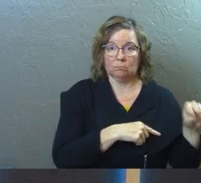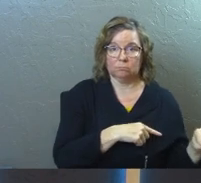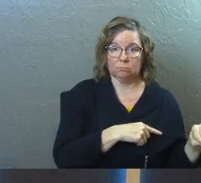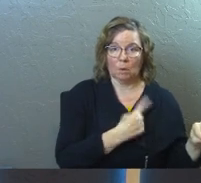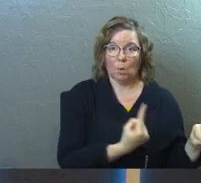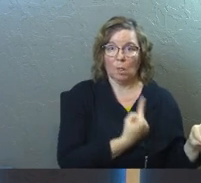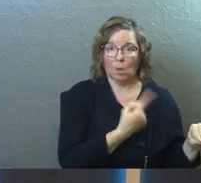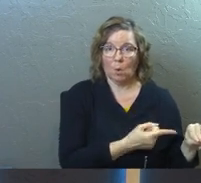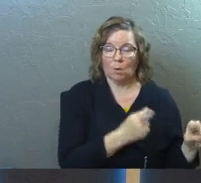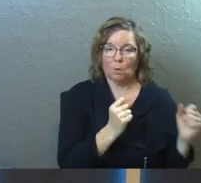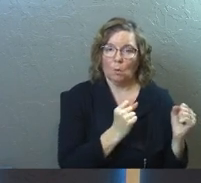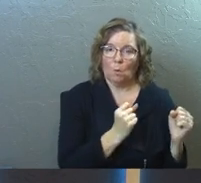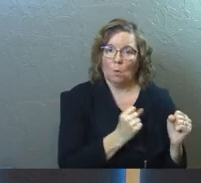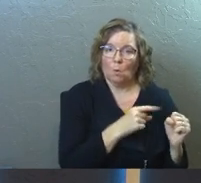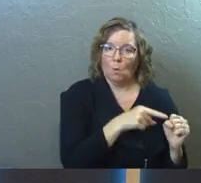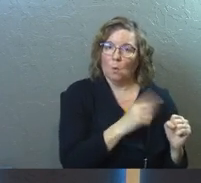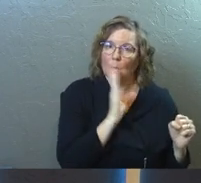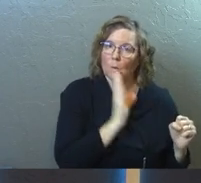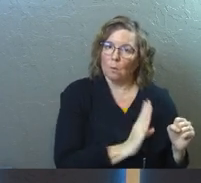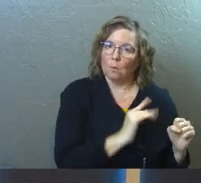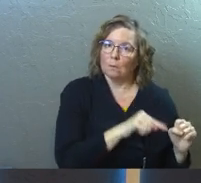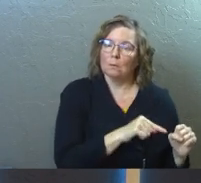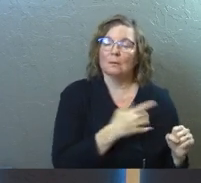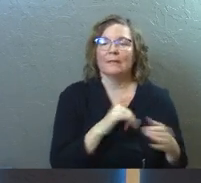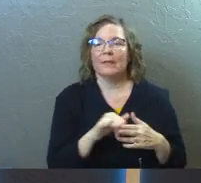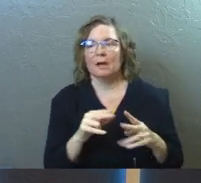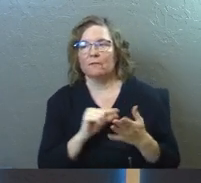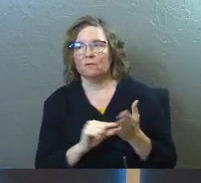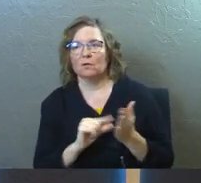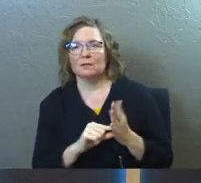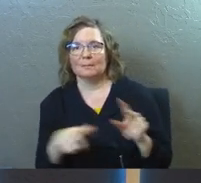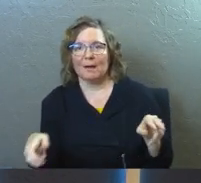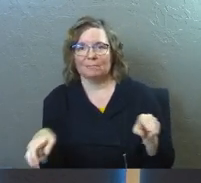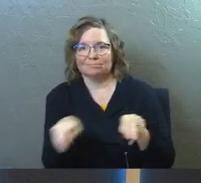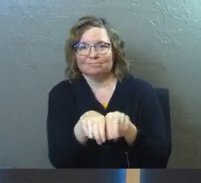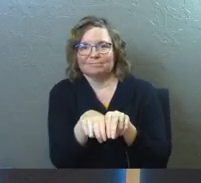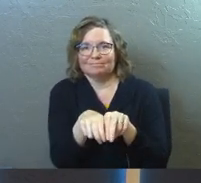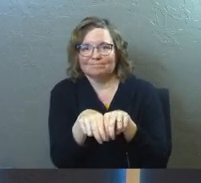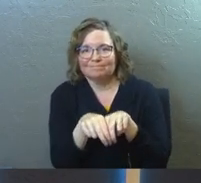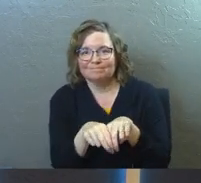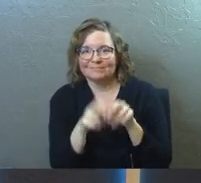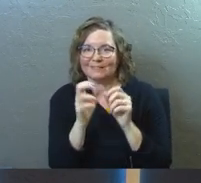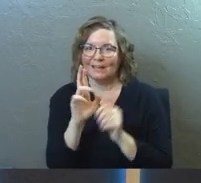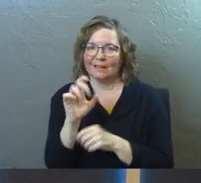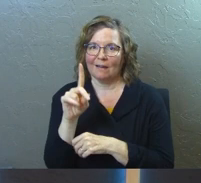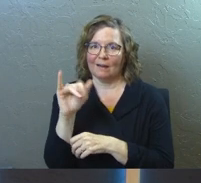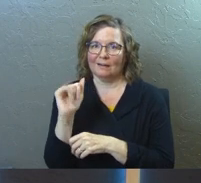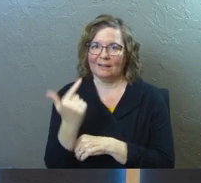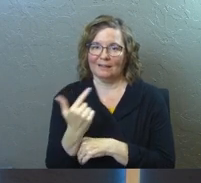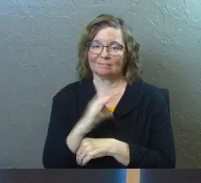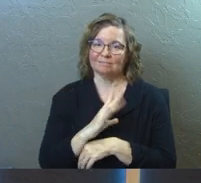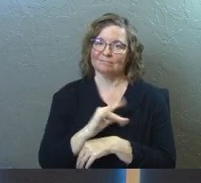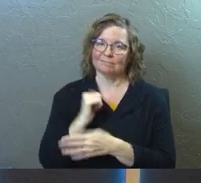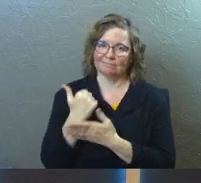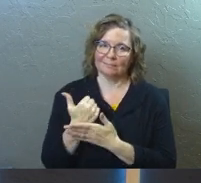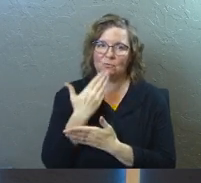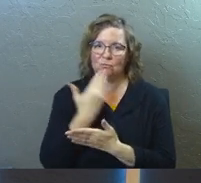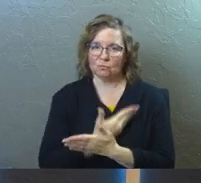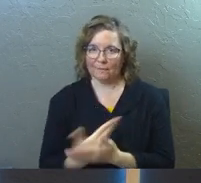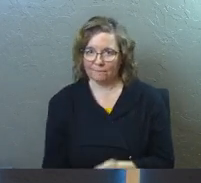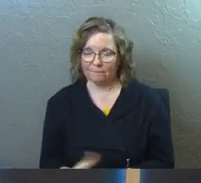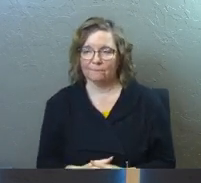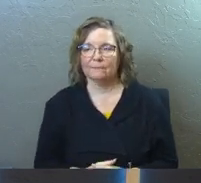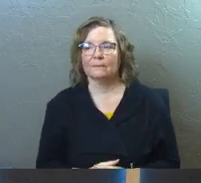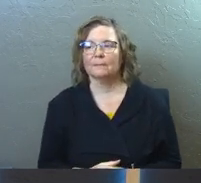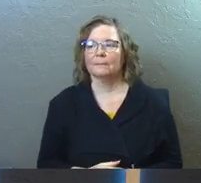warm alone? Warmth in the cold. Um, that's a verse about cuddling right there. Amen? That's, that's good. Good